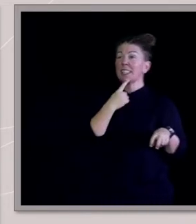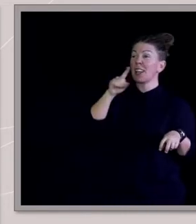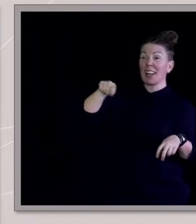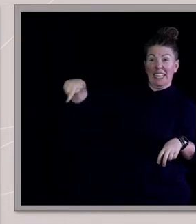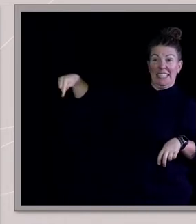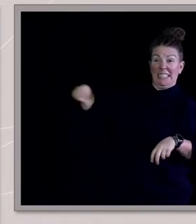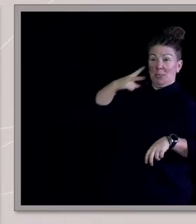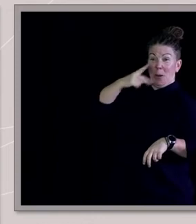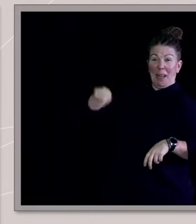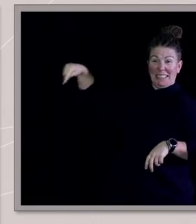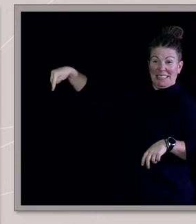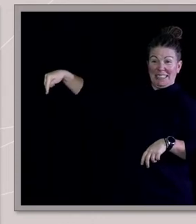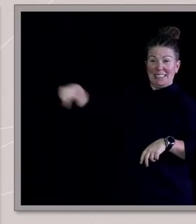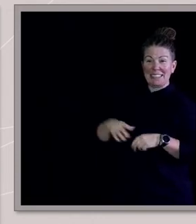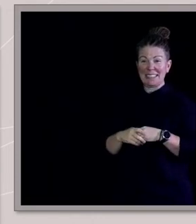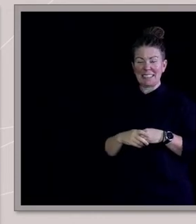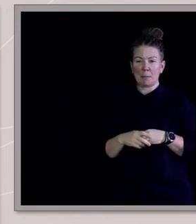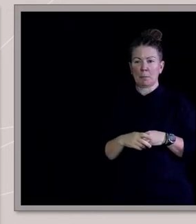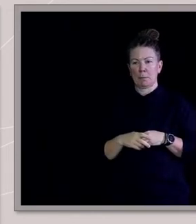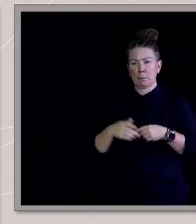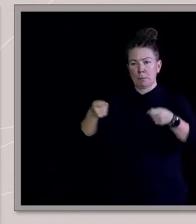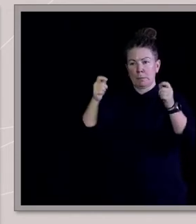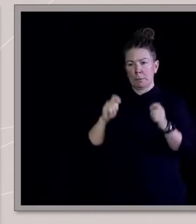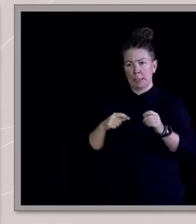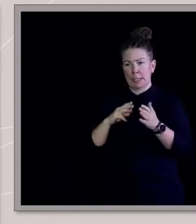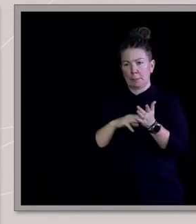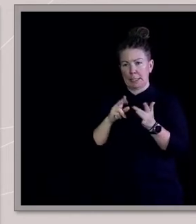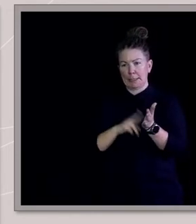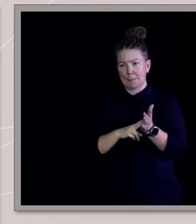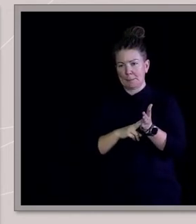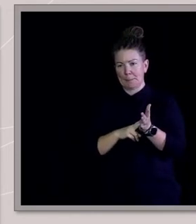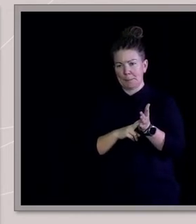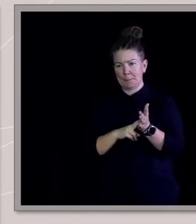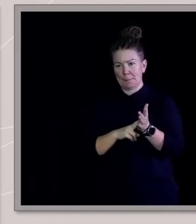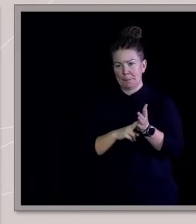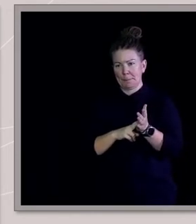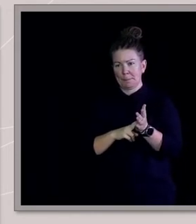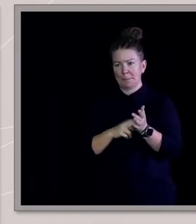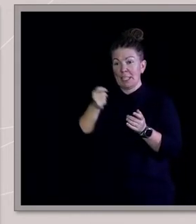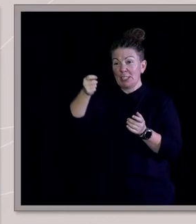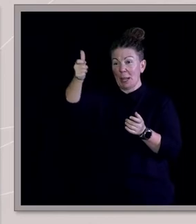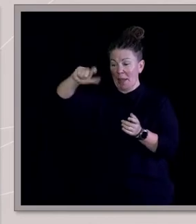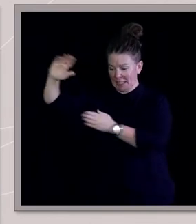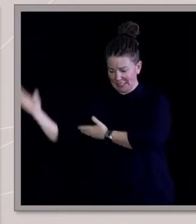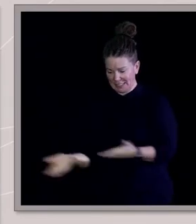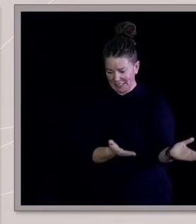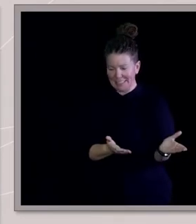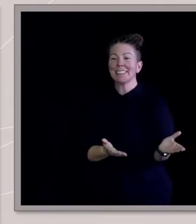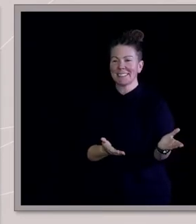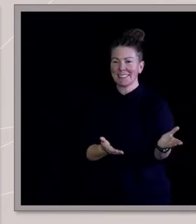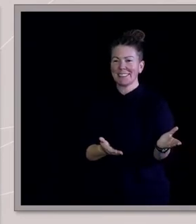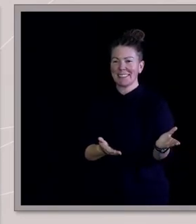this guy's just turned 21. Next minute, six pack of mini champagnes turn up. I'm like,